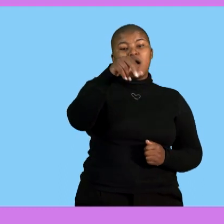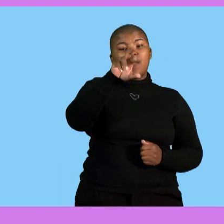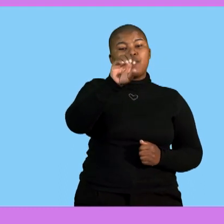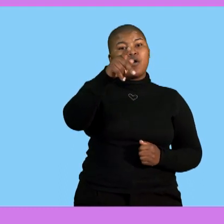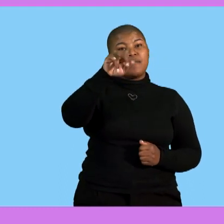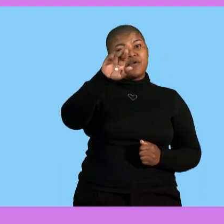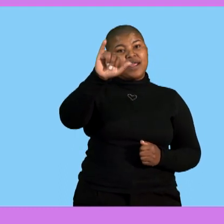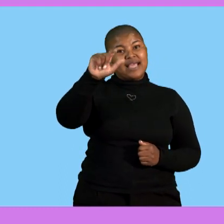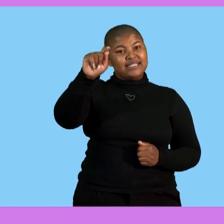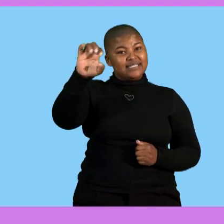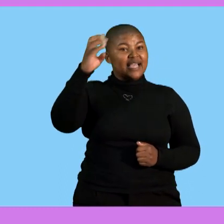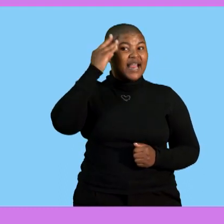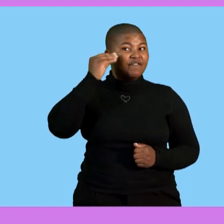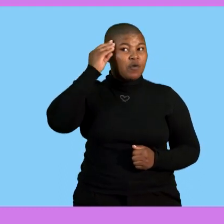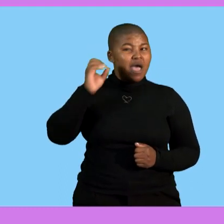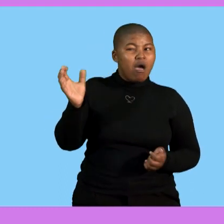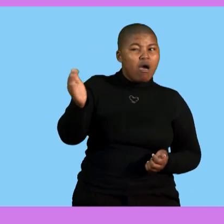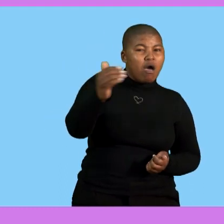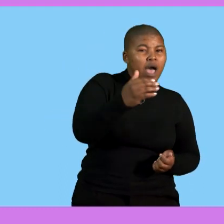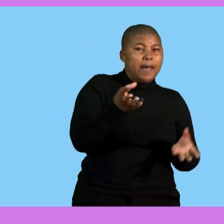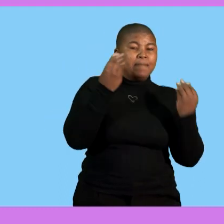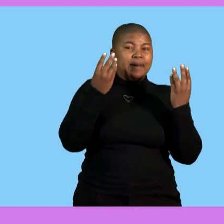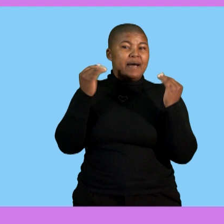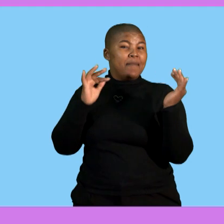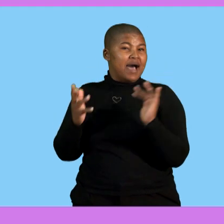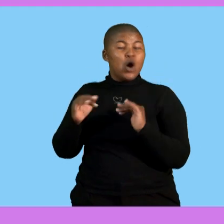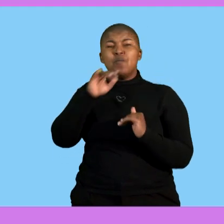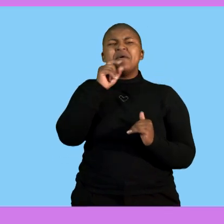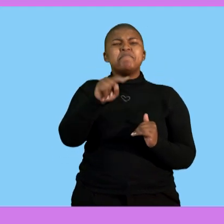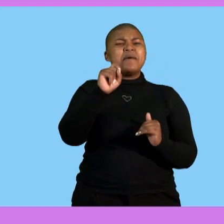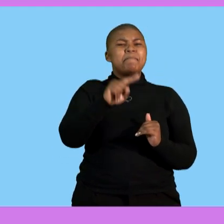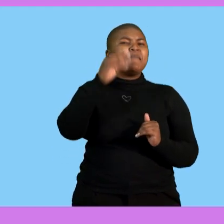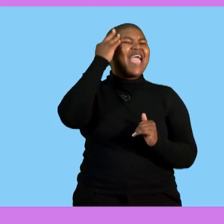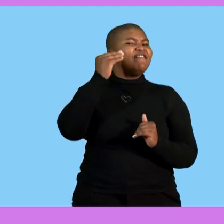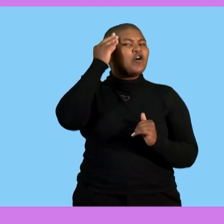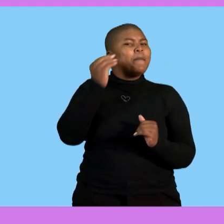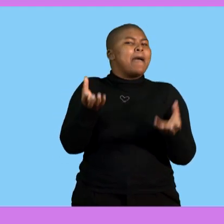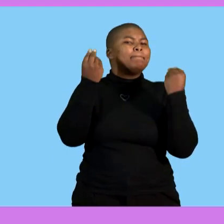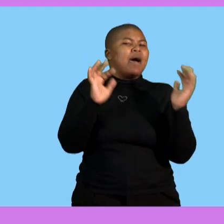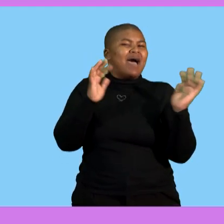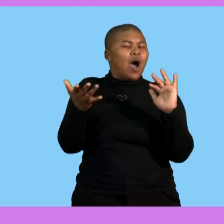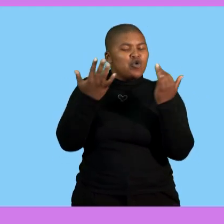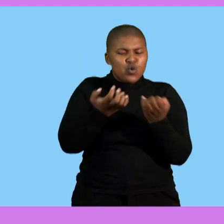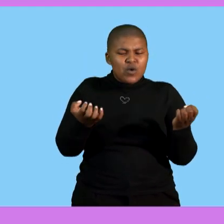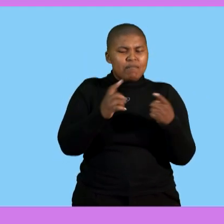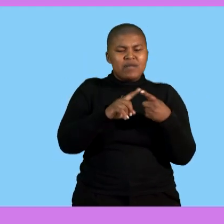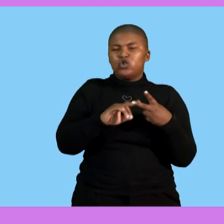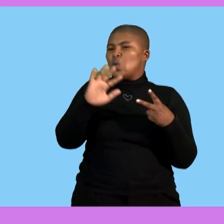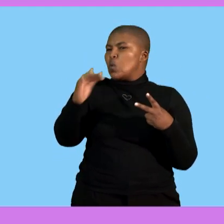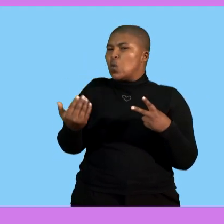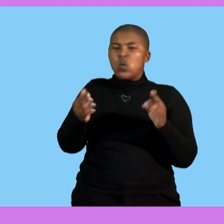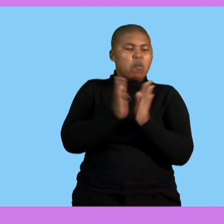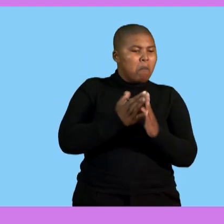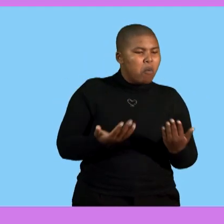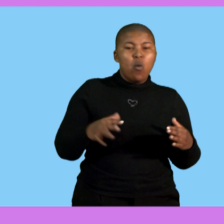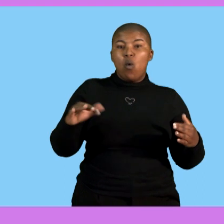instrument. So now it's an instrument that can be used to collect the data, meaning when you do your research, that